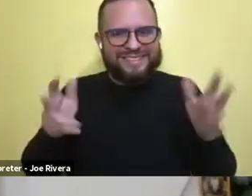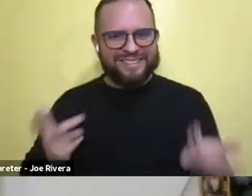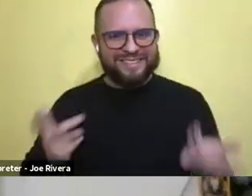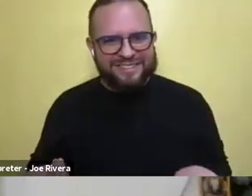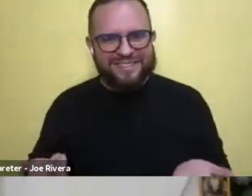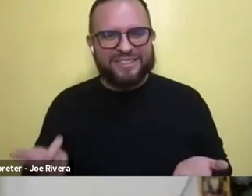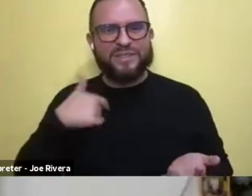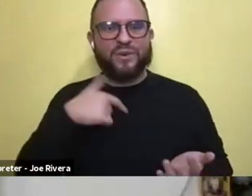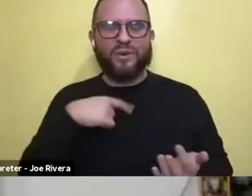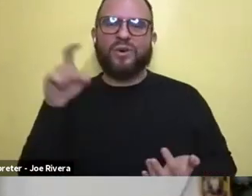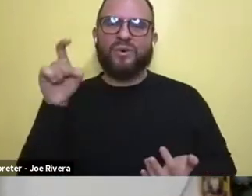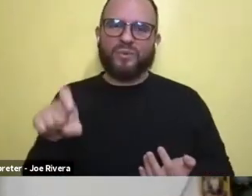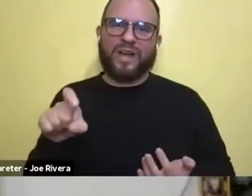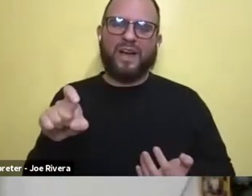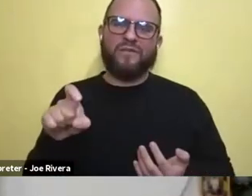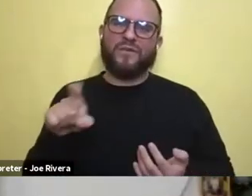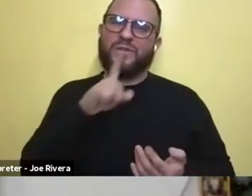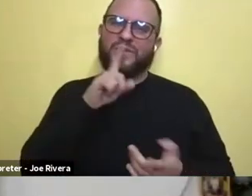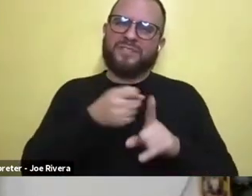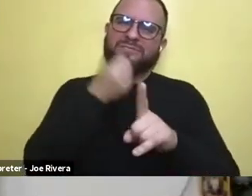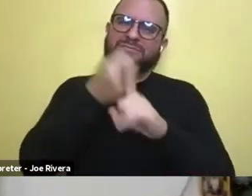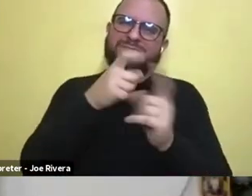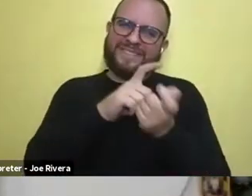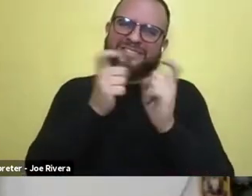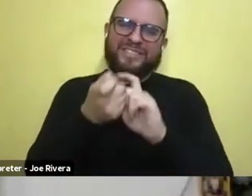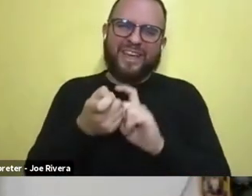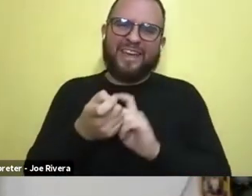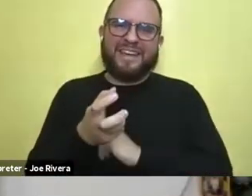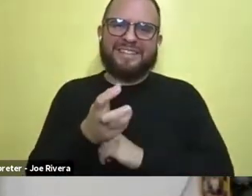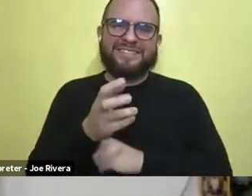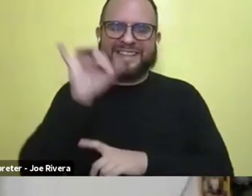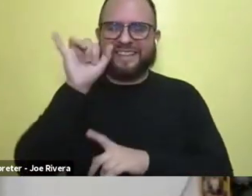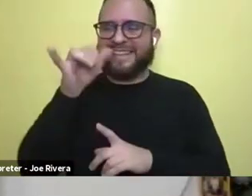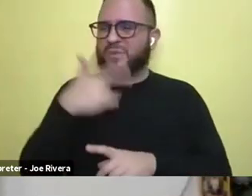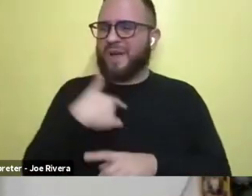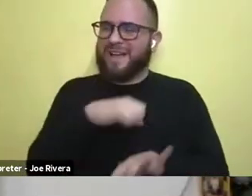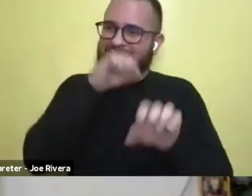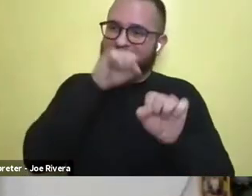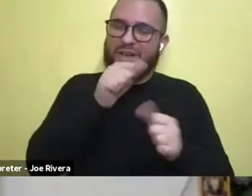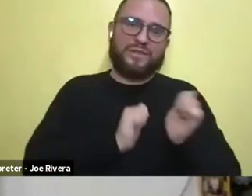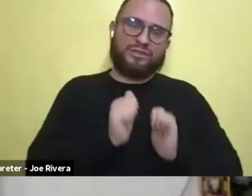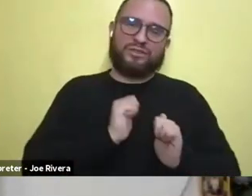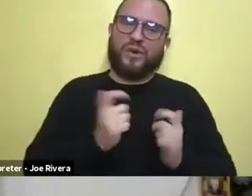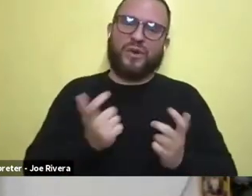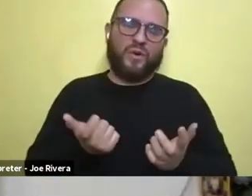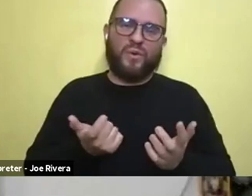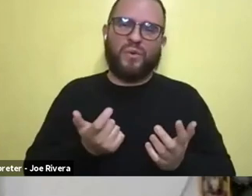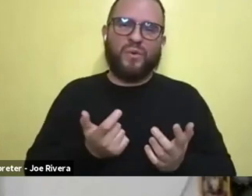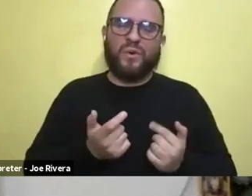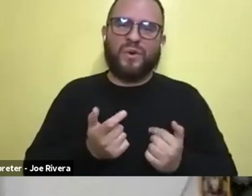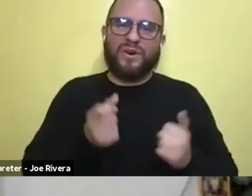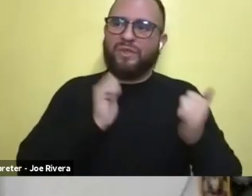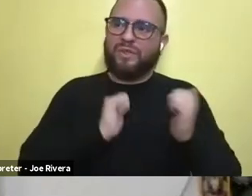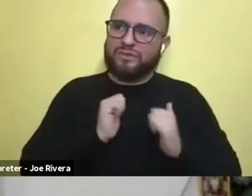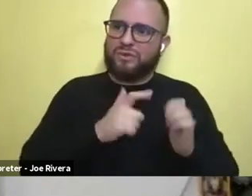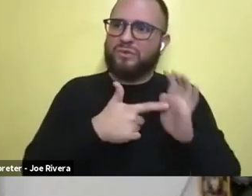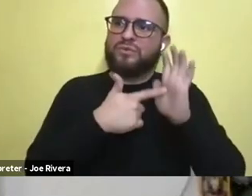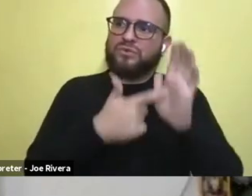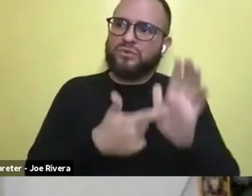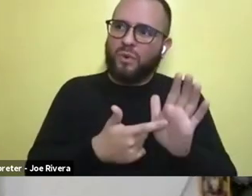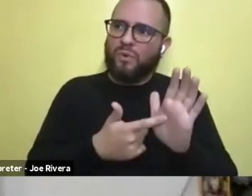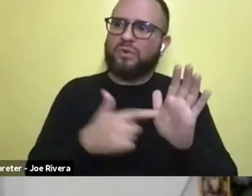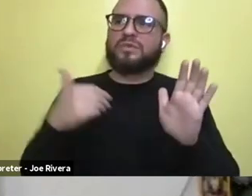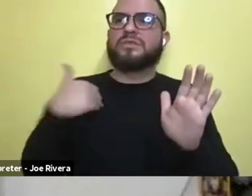really need to make a change. And that's why I love this show because, um, it's, it's showing young children the